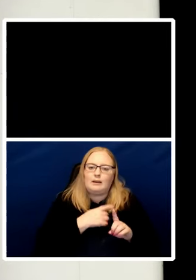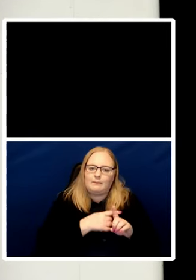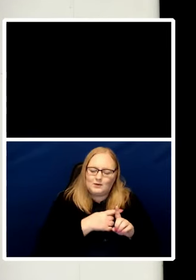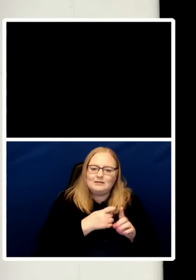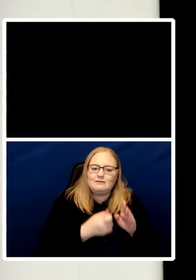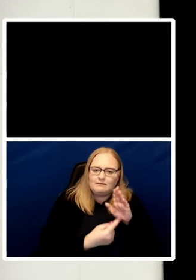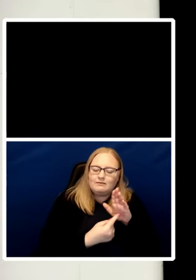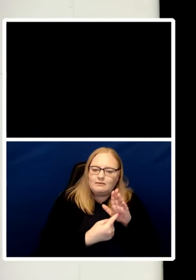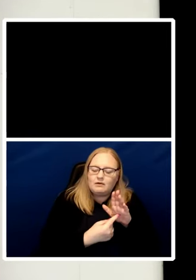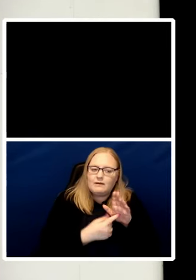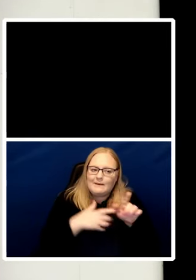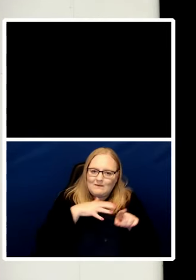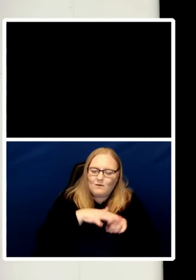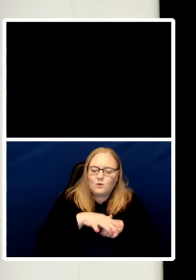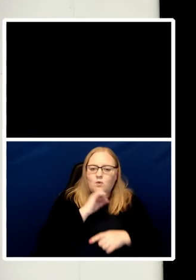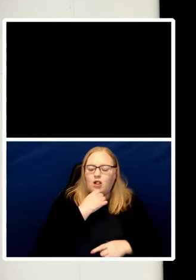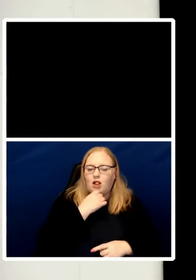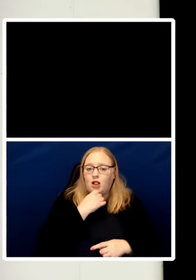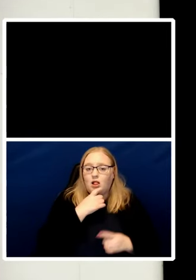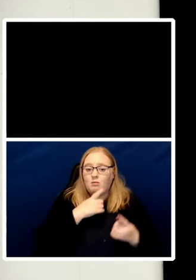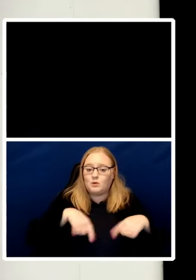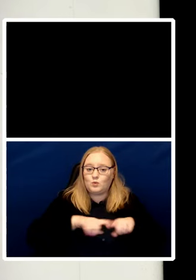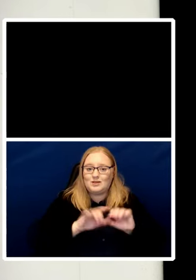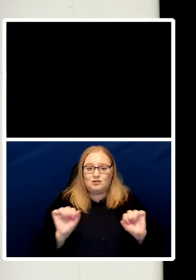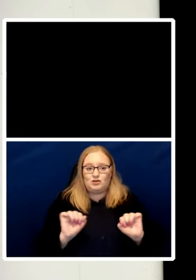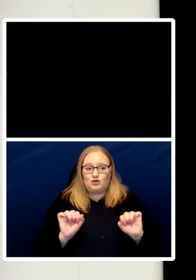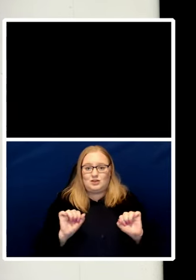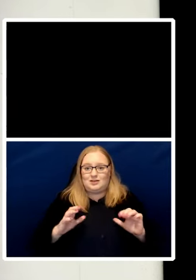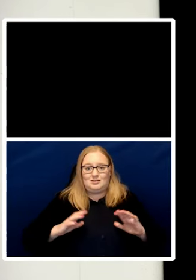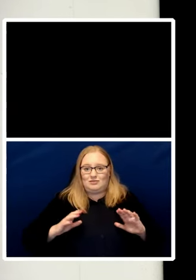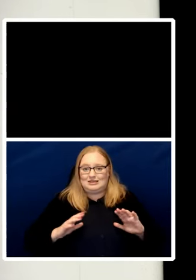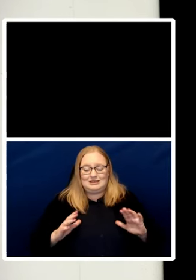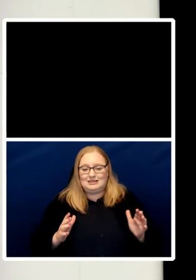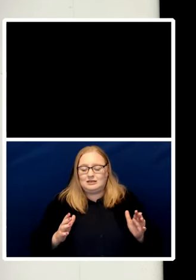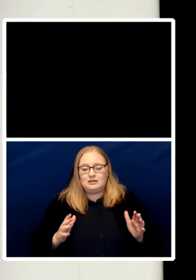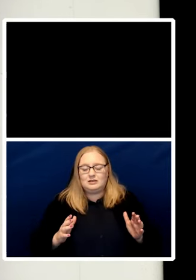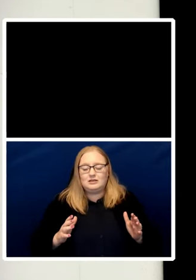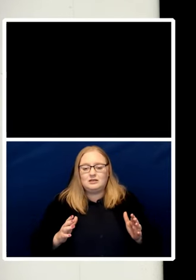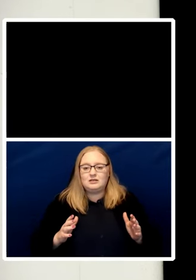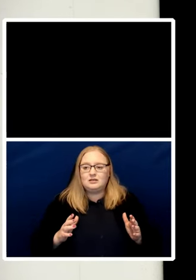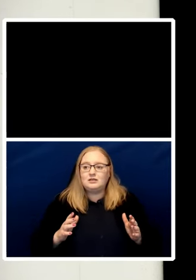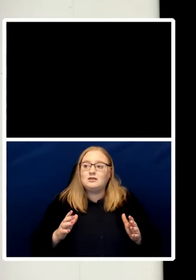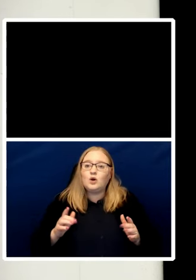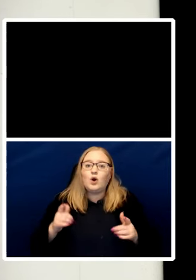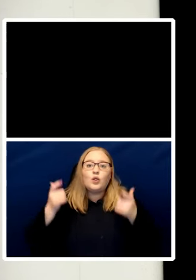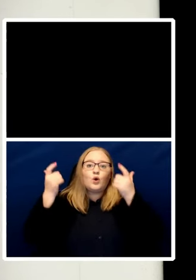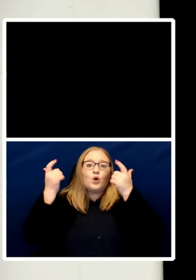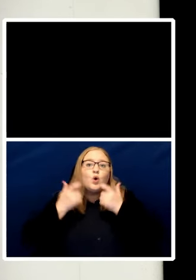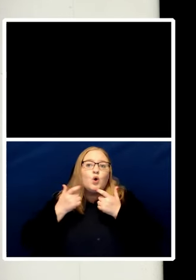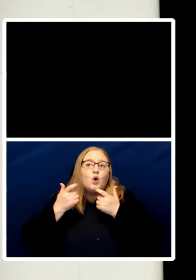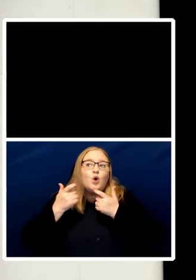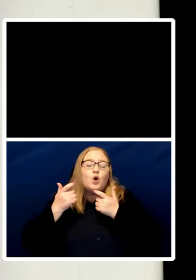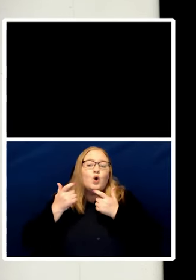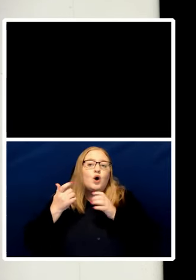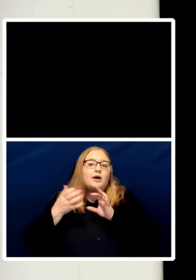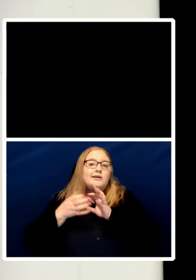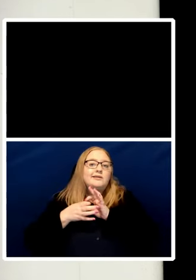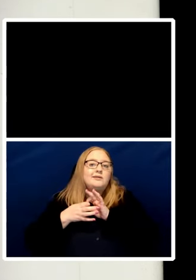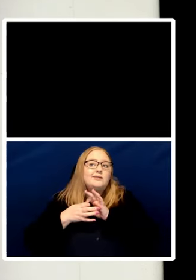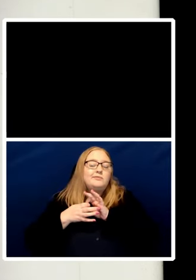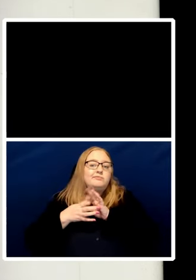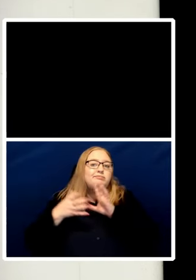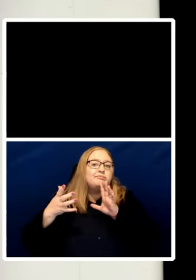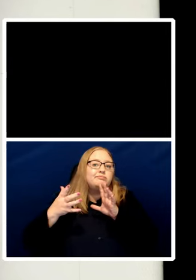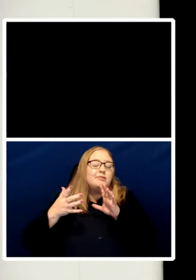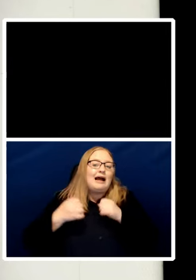and I think we shouldn't be ready to allow some world court to let us out of our position we need to do it ourselves